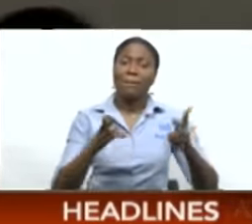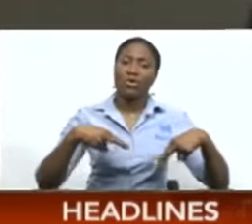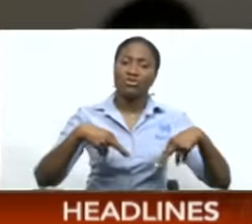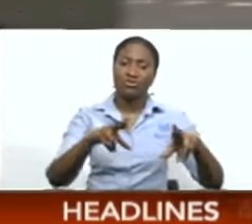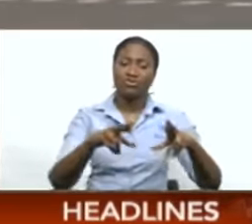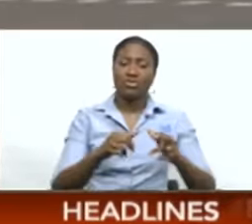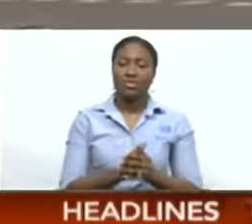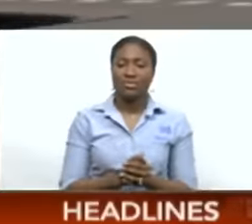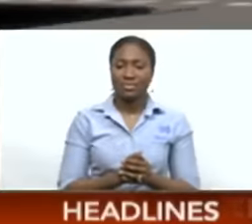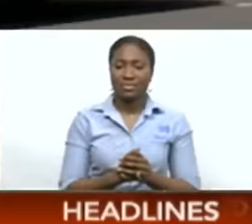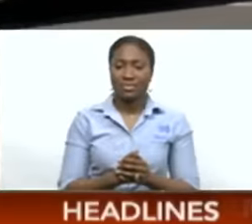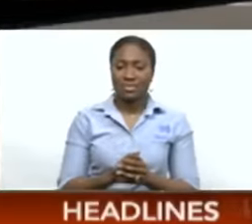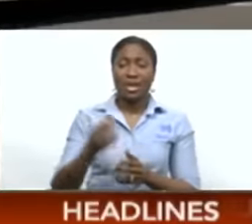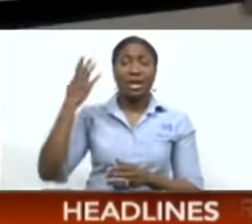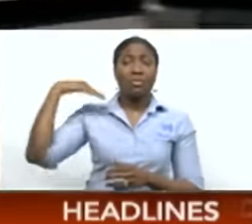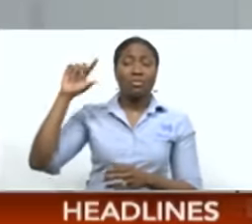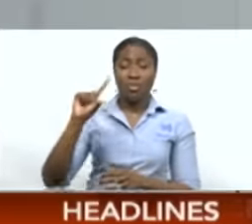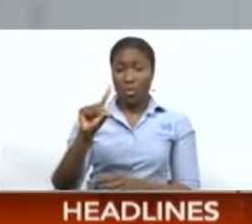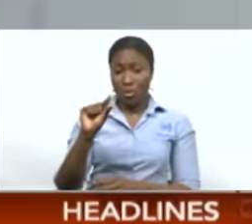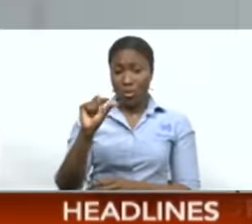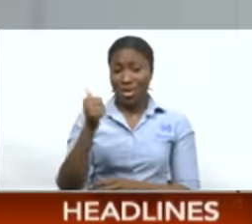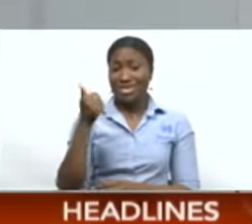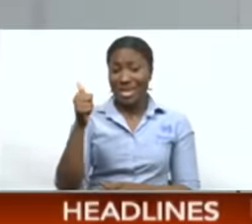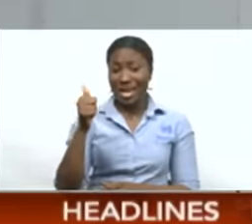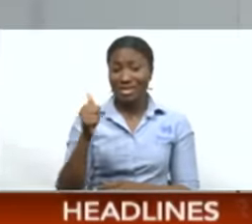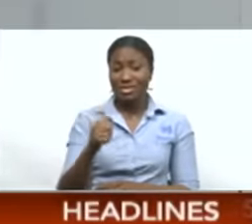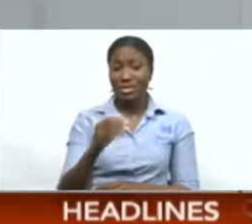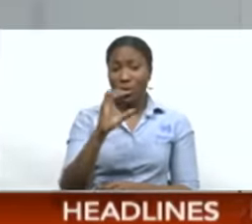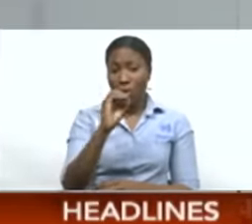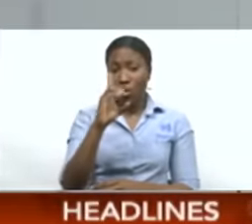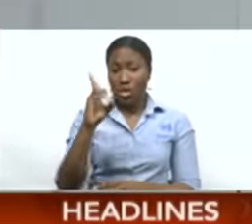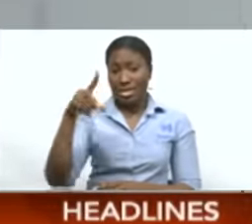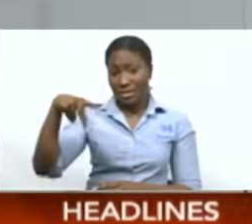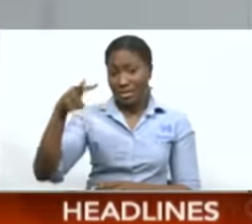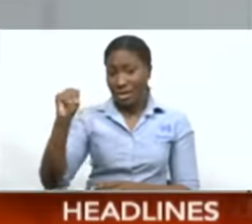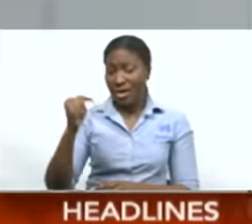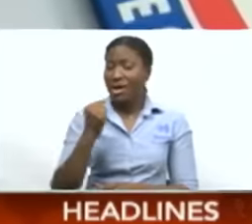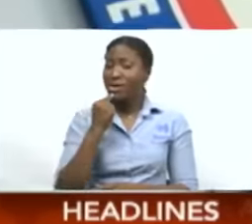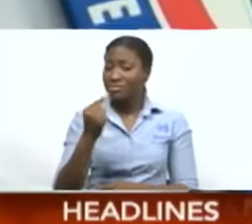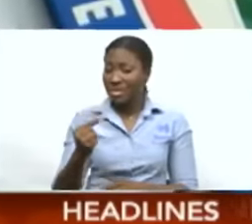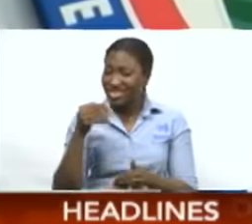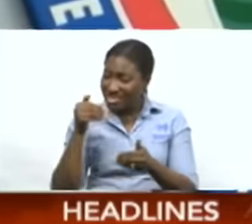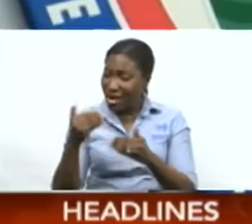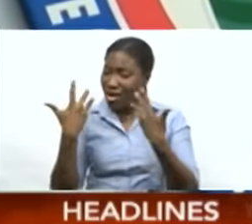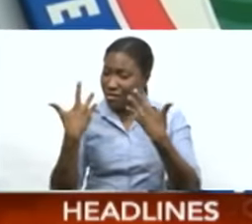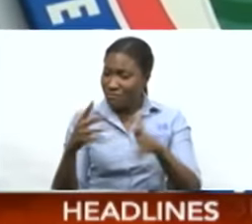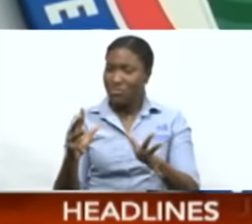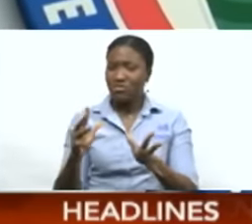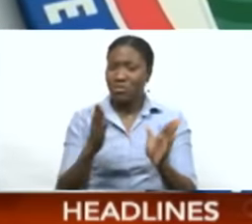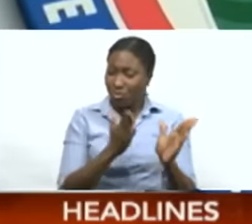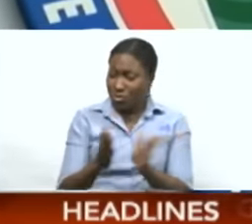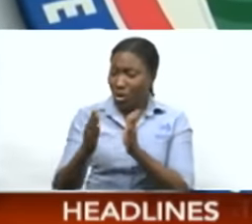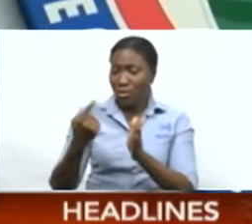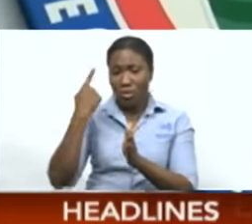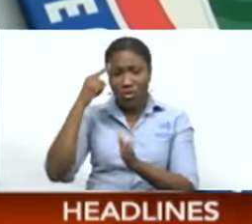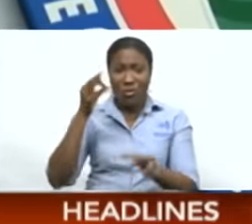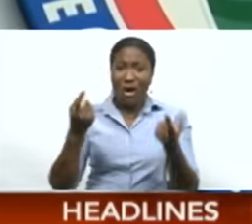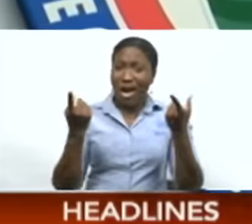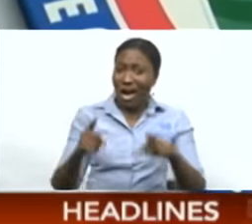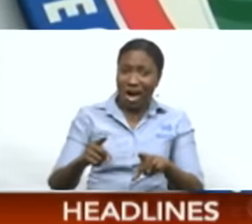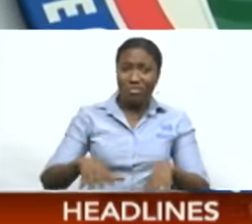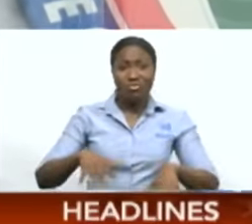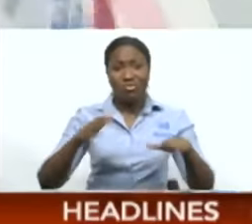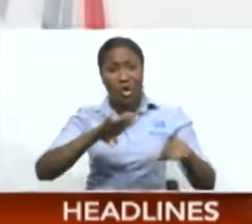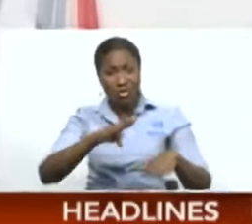All the way back in 2010, the ODPM said it was nearing completion of an evacuation plan for the nation's capital.